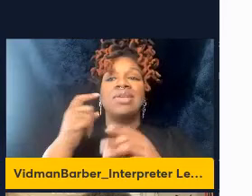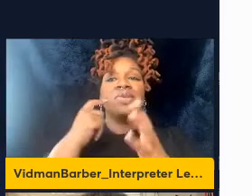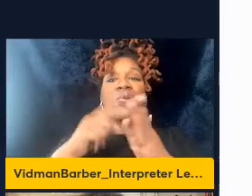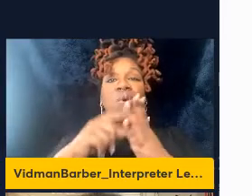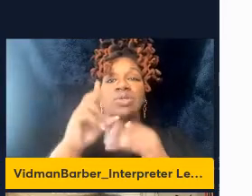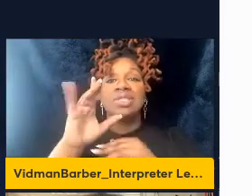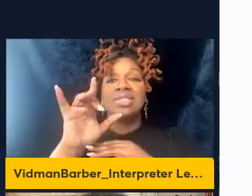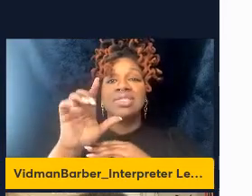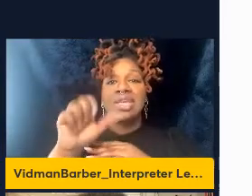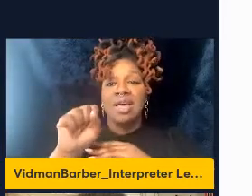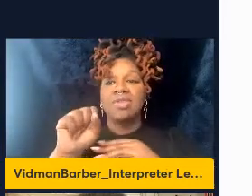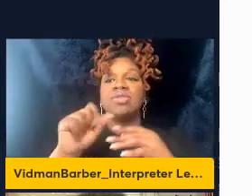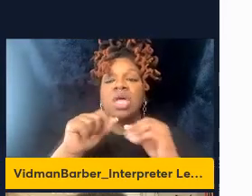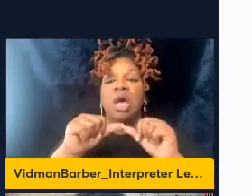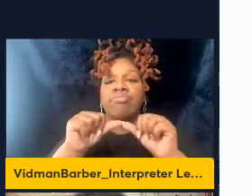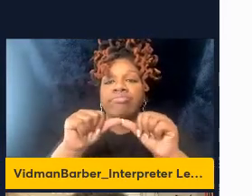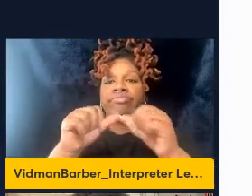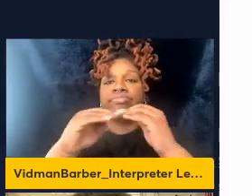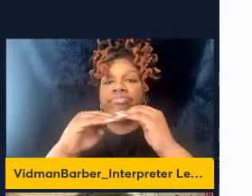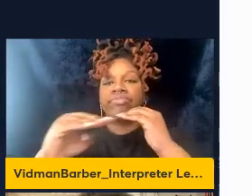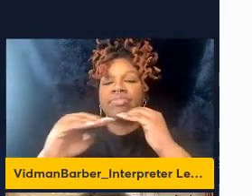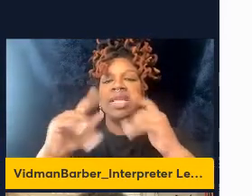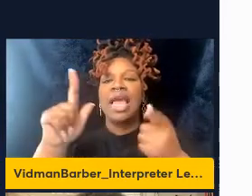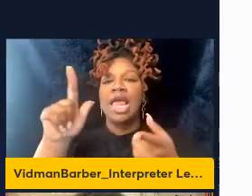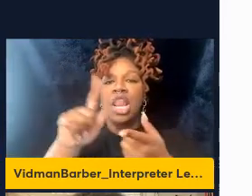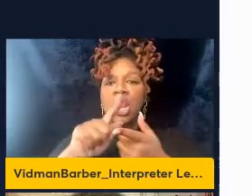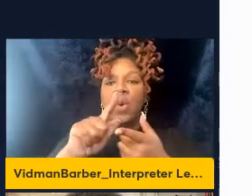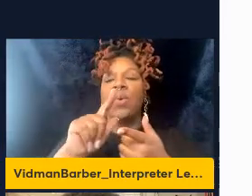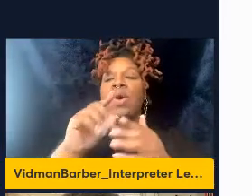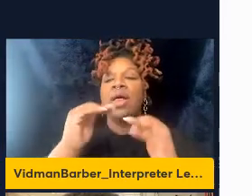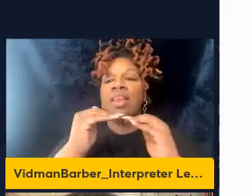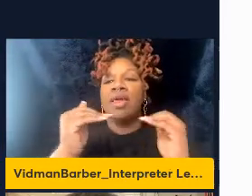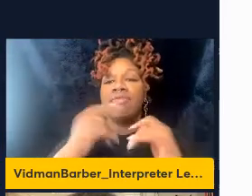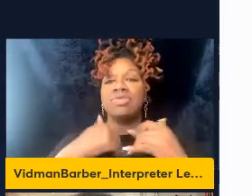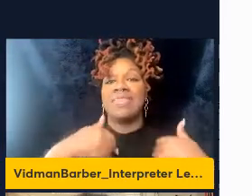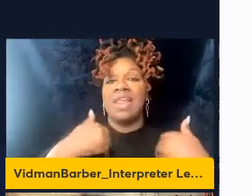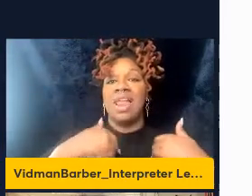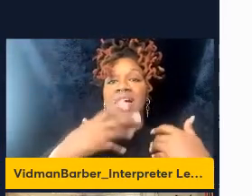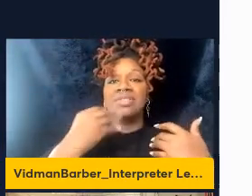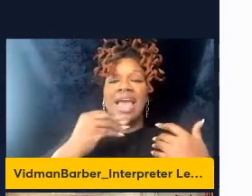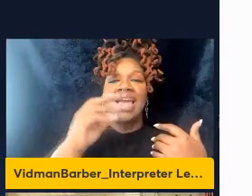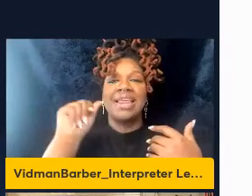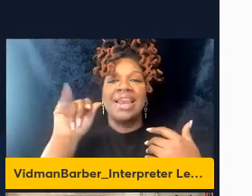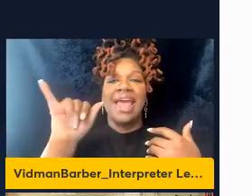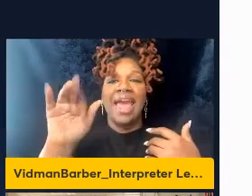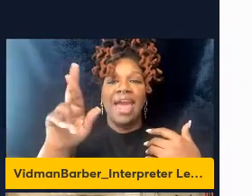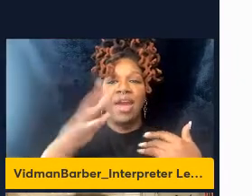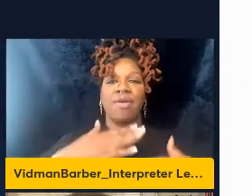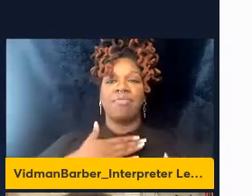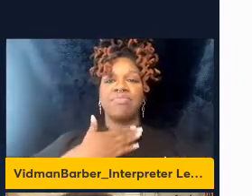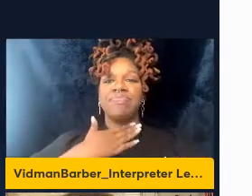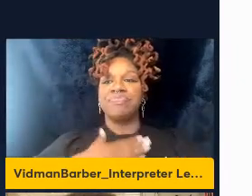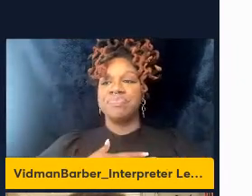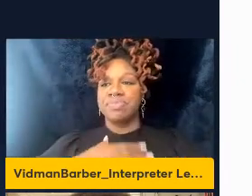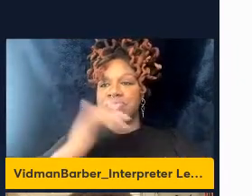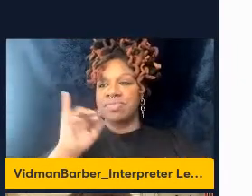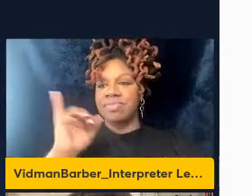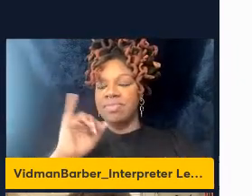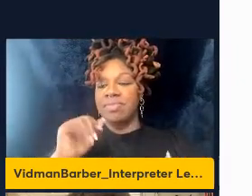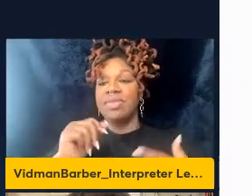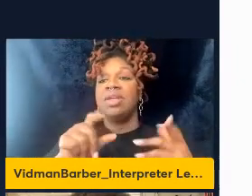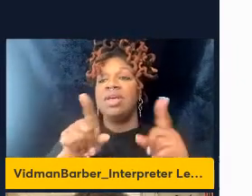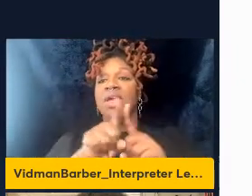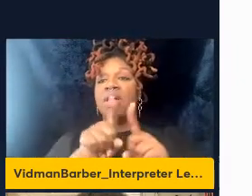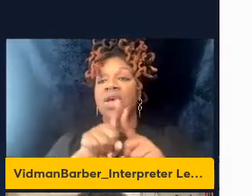although at low levels both in the lungs and in the airways and when we come in with a reinfection or